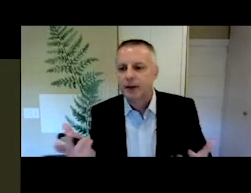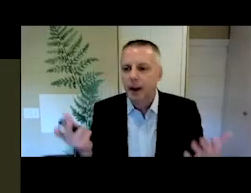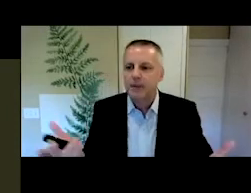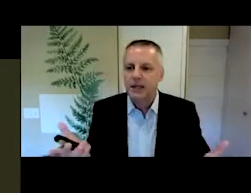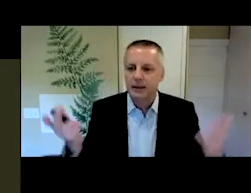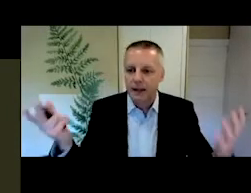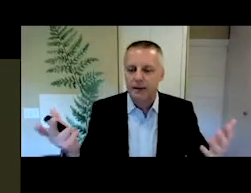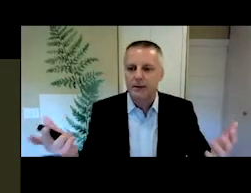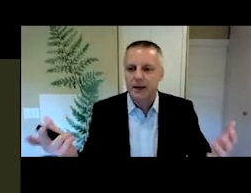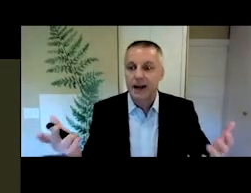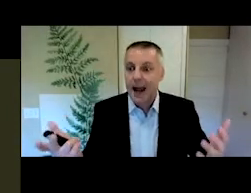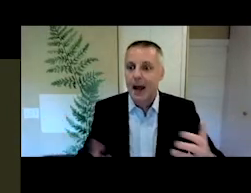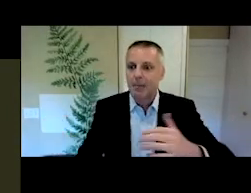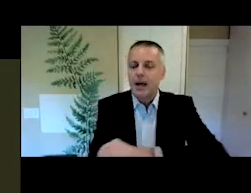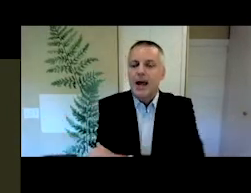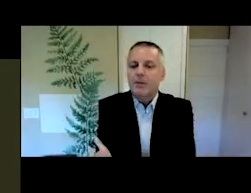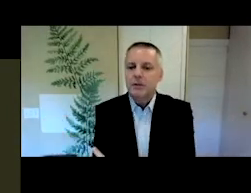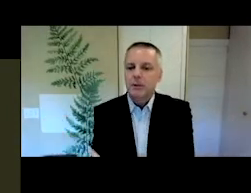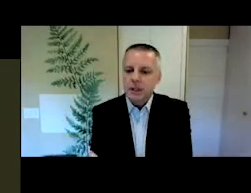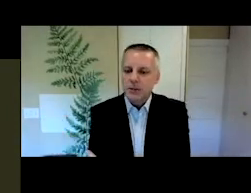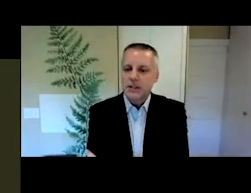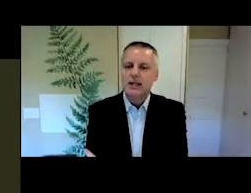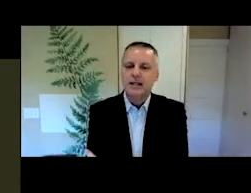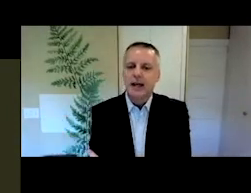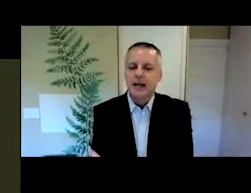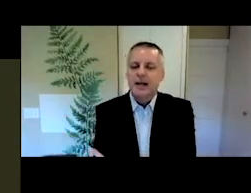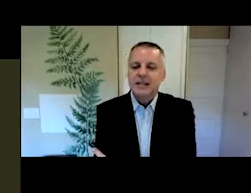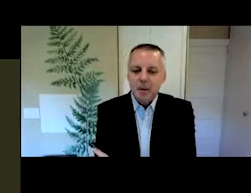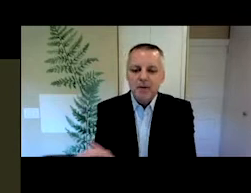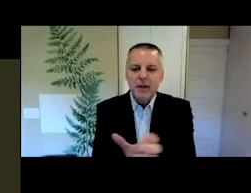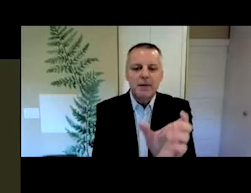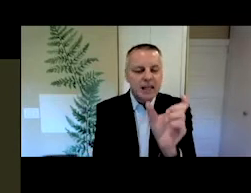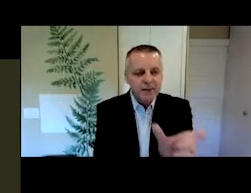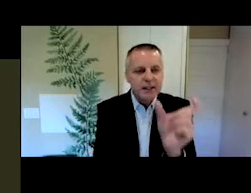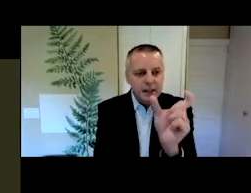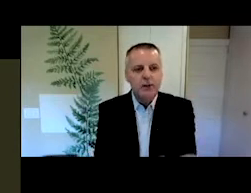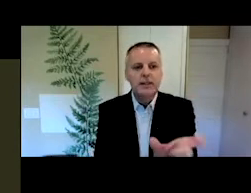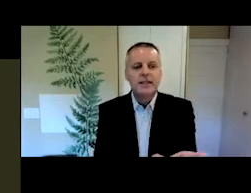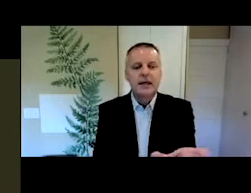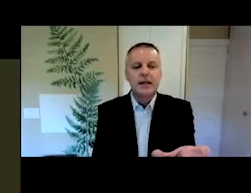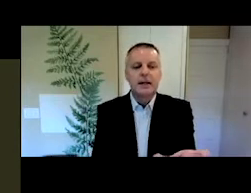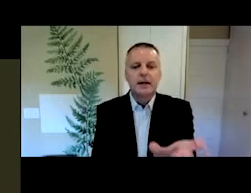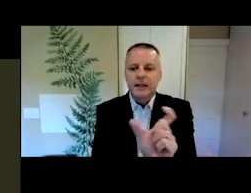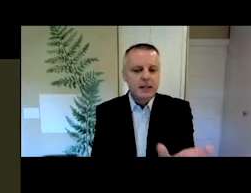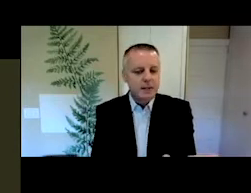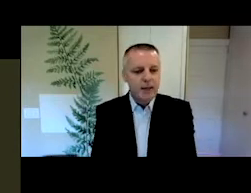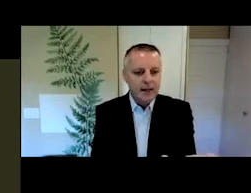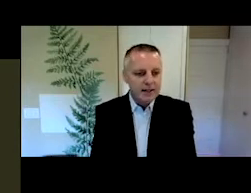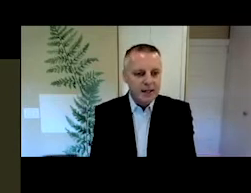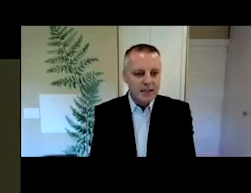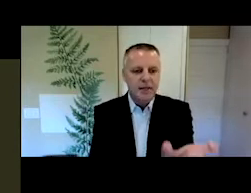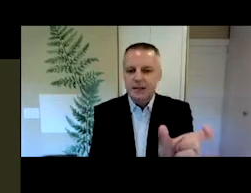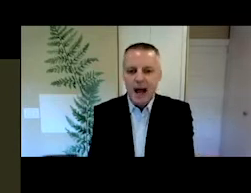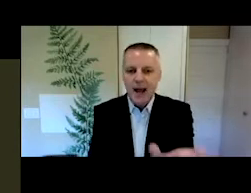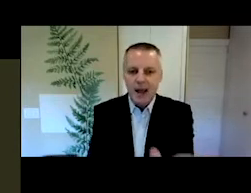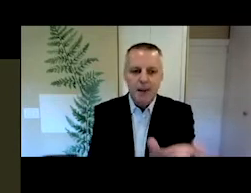They tried to give it a meaning and they gave it am. And what's, what's interesting is that some of them even literally said, this doesn't make